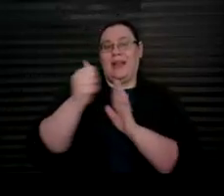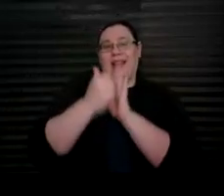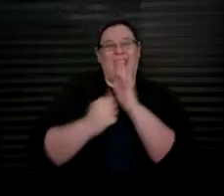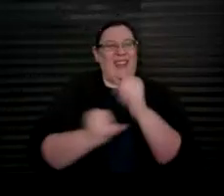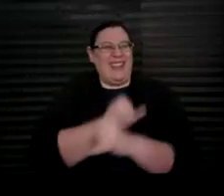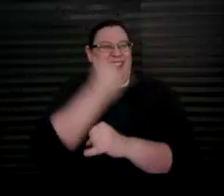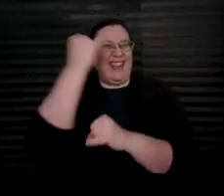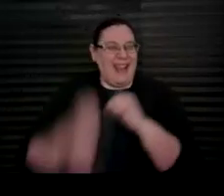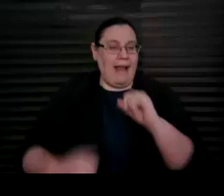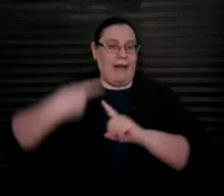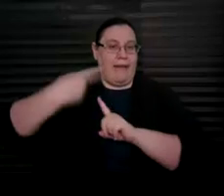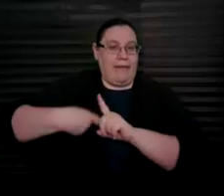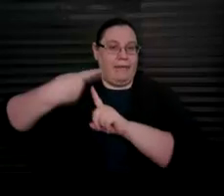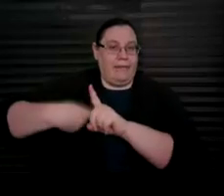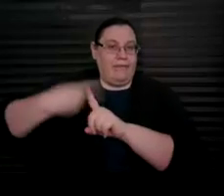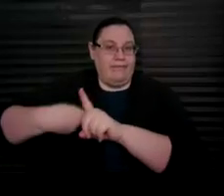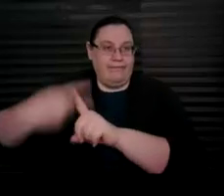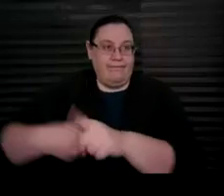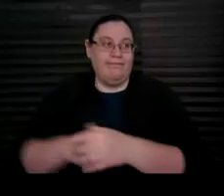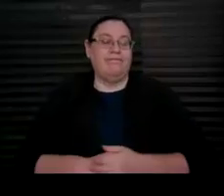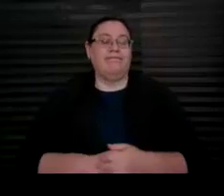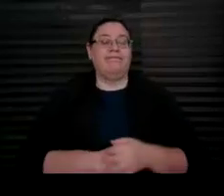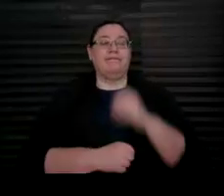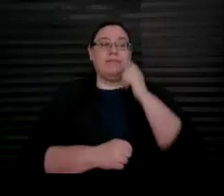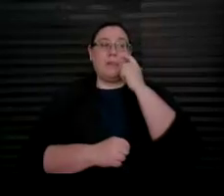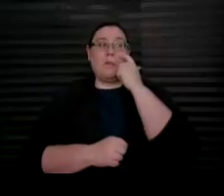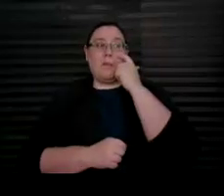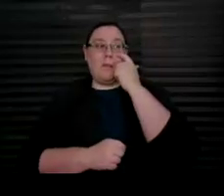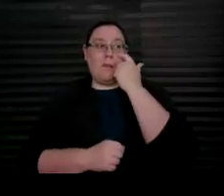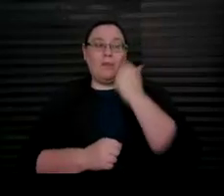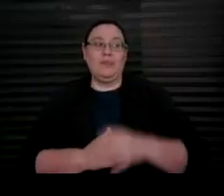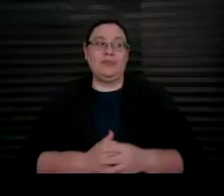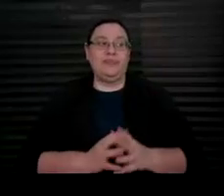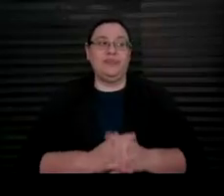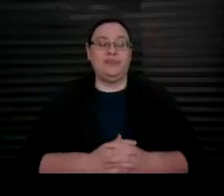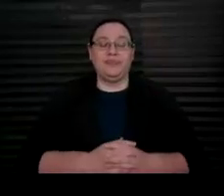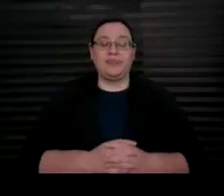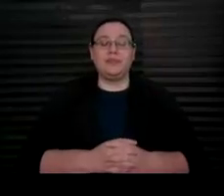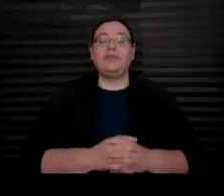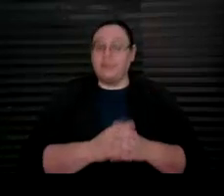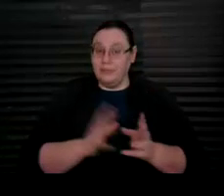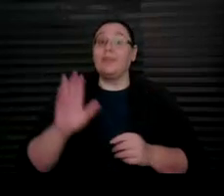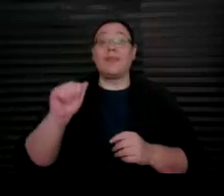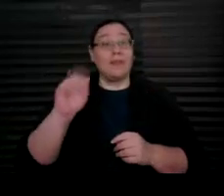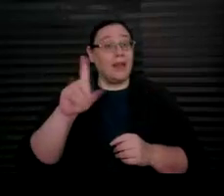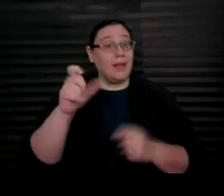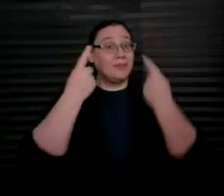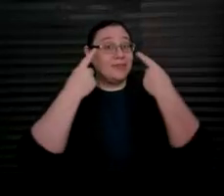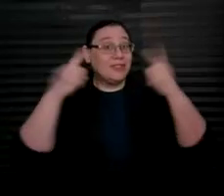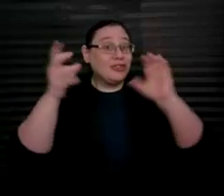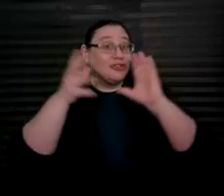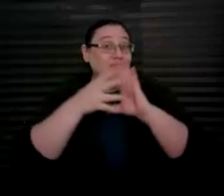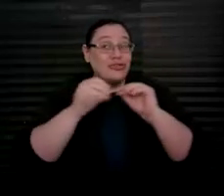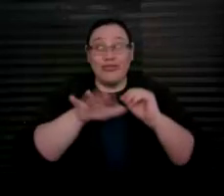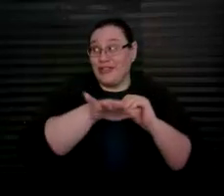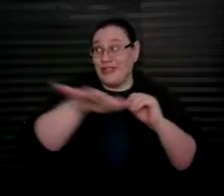• • There are ABLE success stories that you can